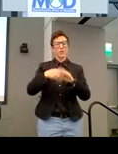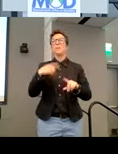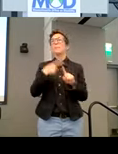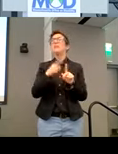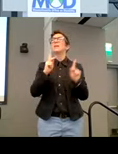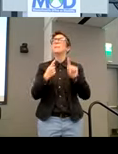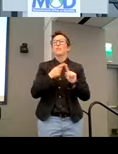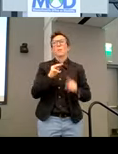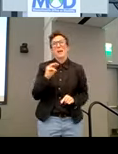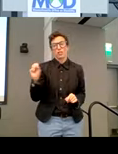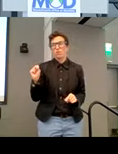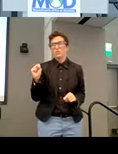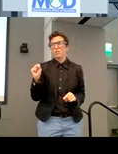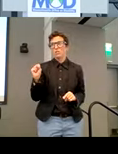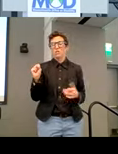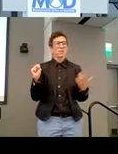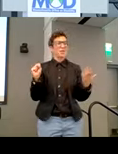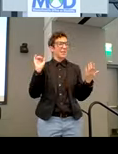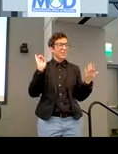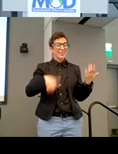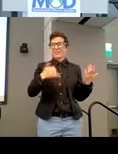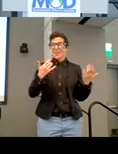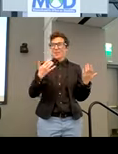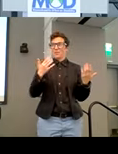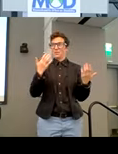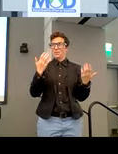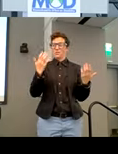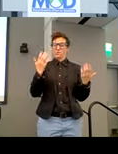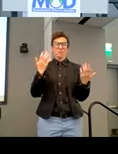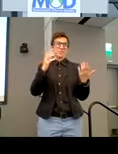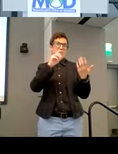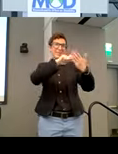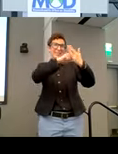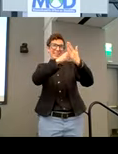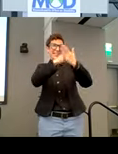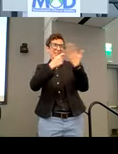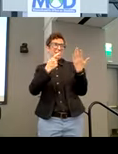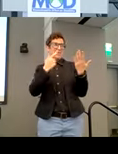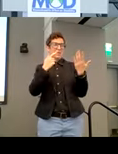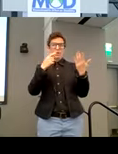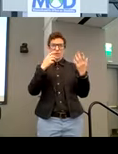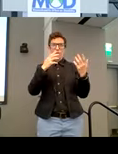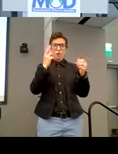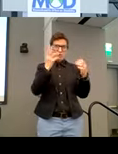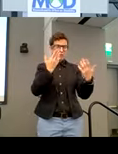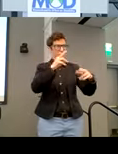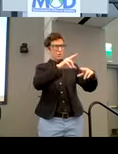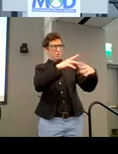Massachusetts. That is really the biggest kind of key that I saw in all this, that